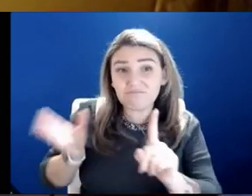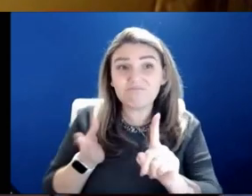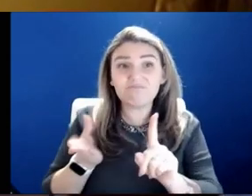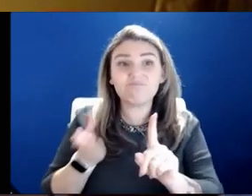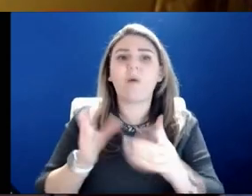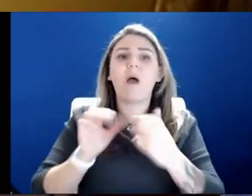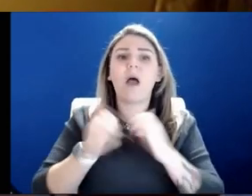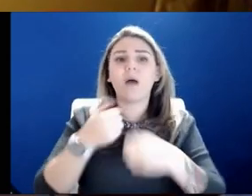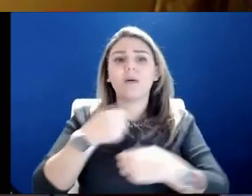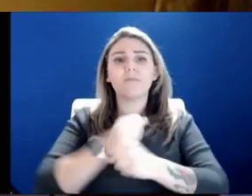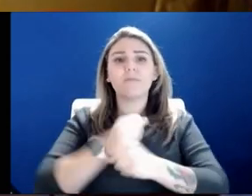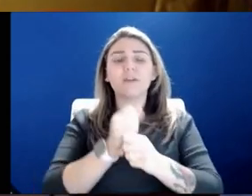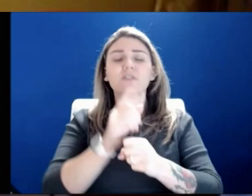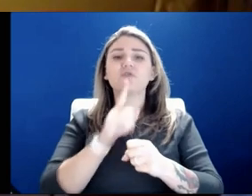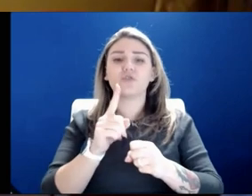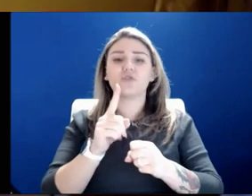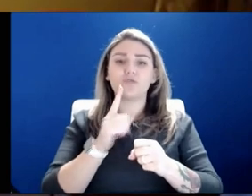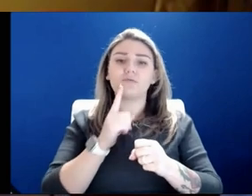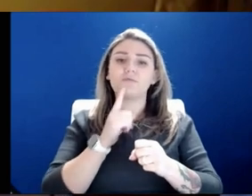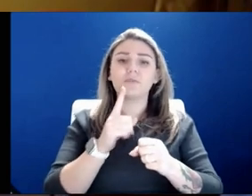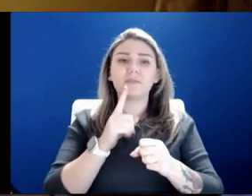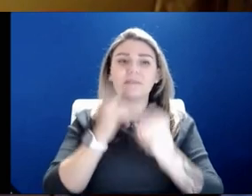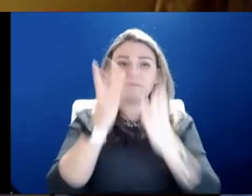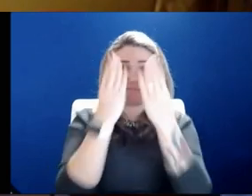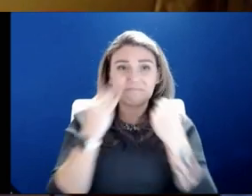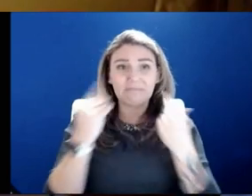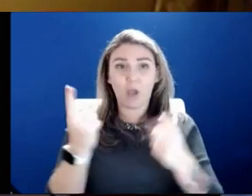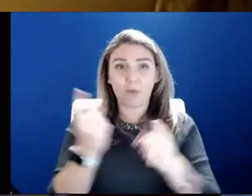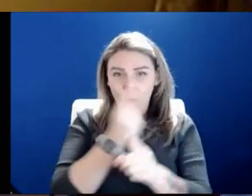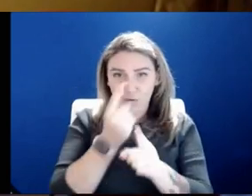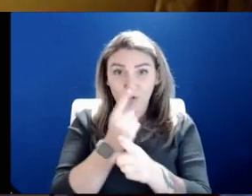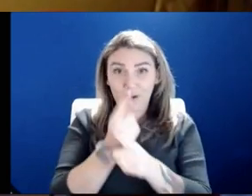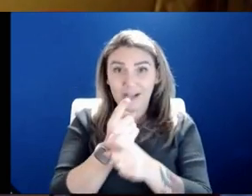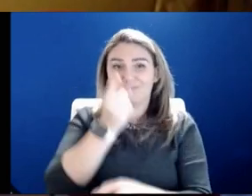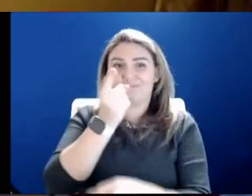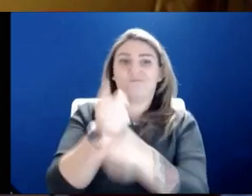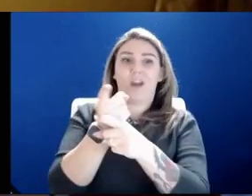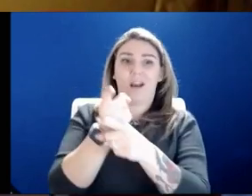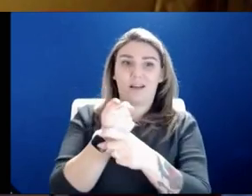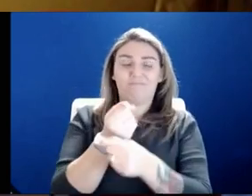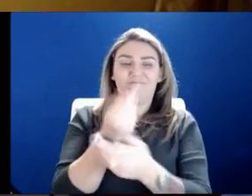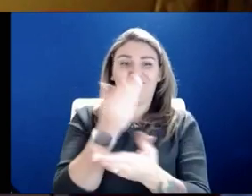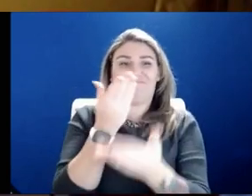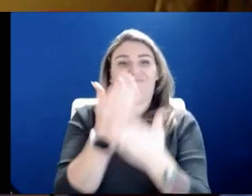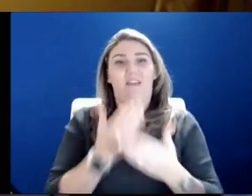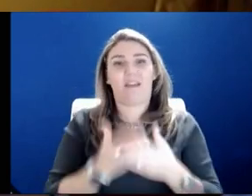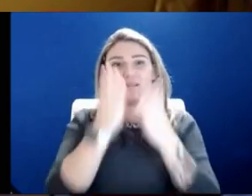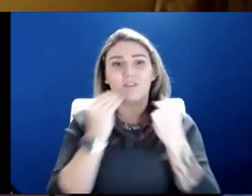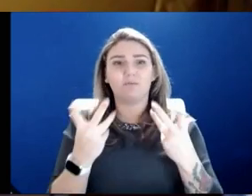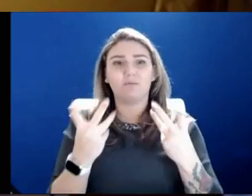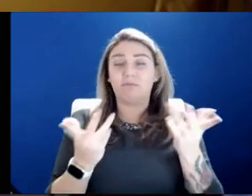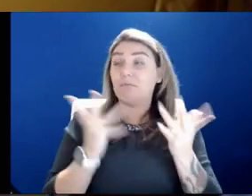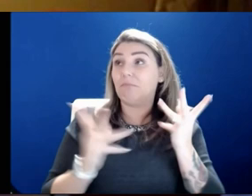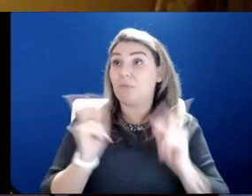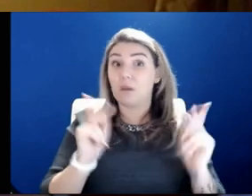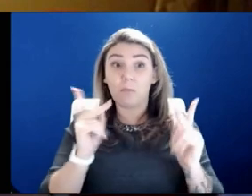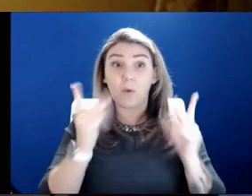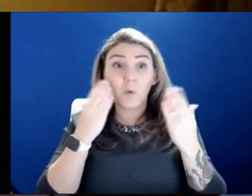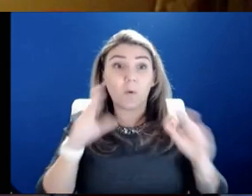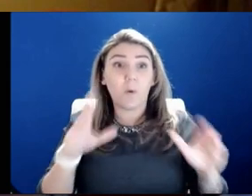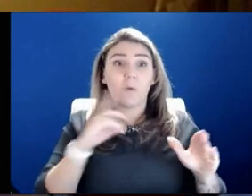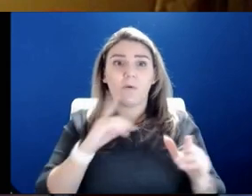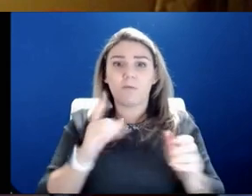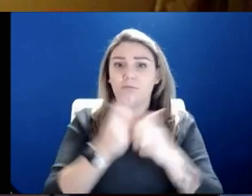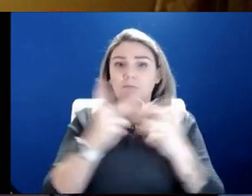that we're, spreading correct information about what's going on and, and something folks may not know. Um, and I know you had them on as a guest many